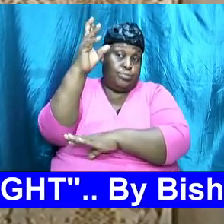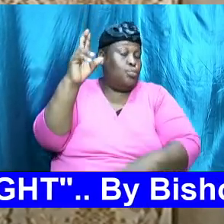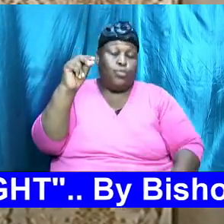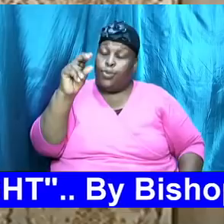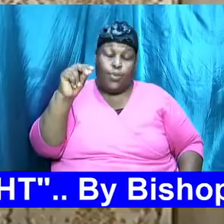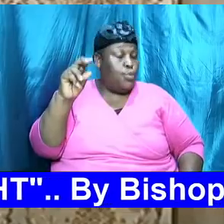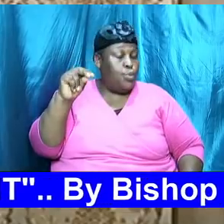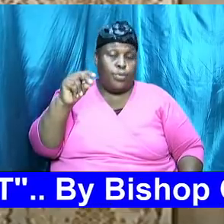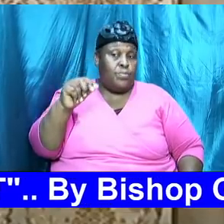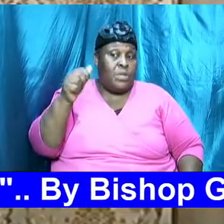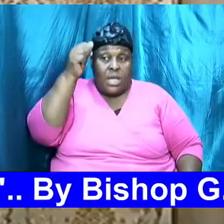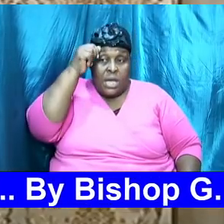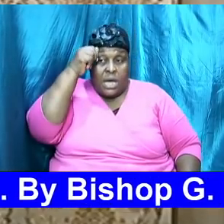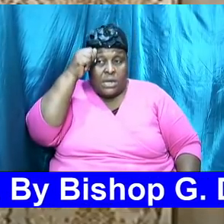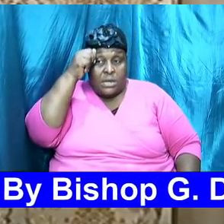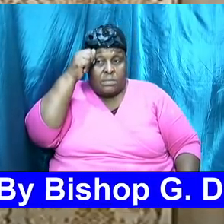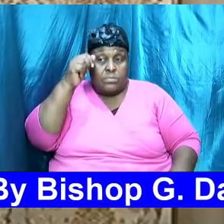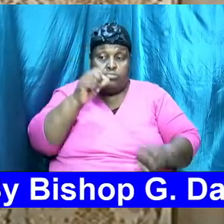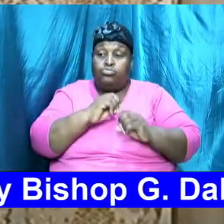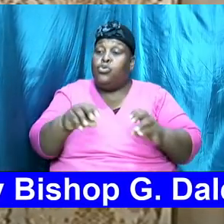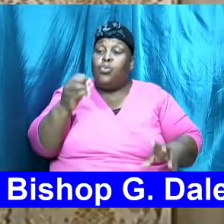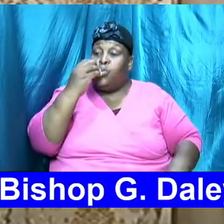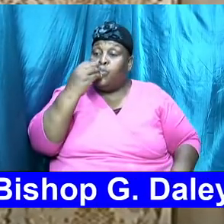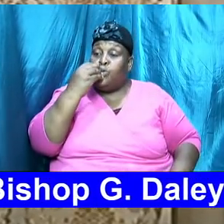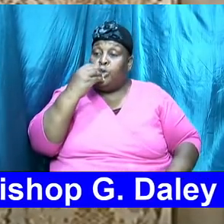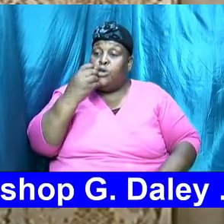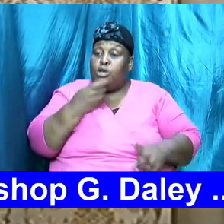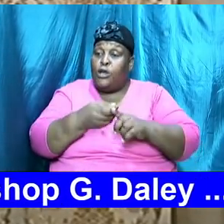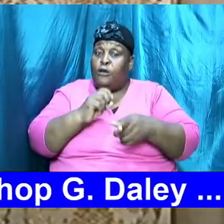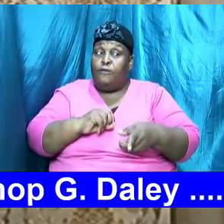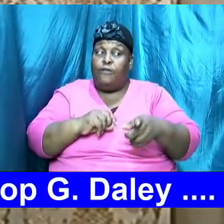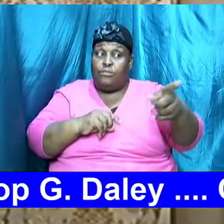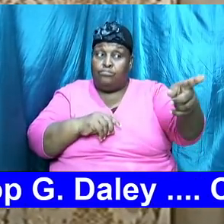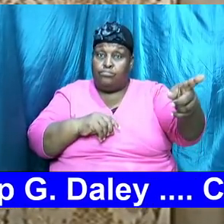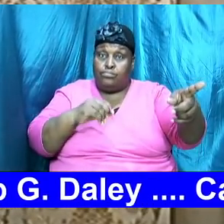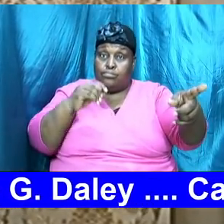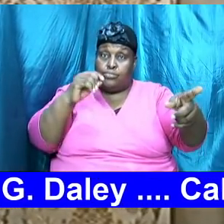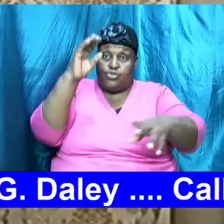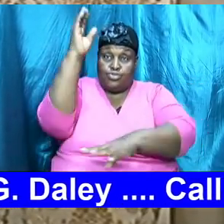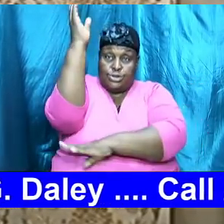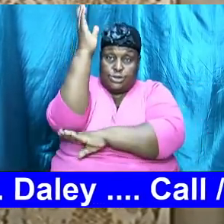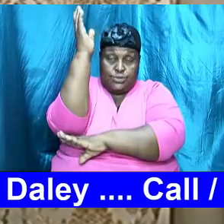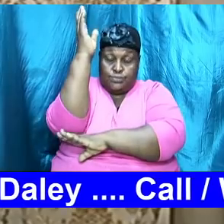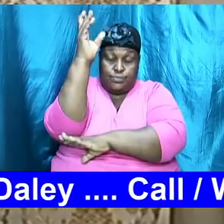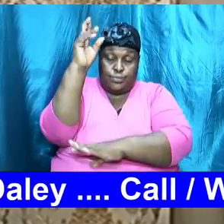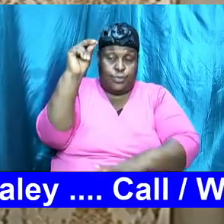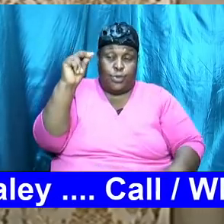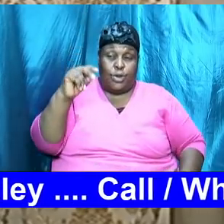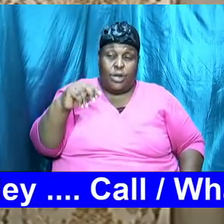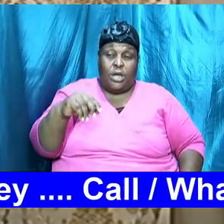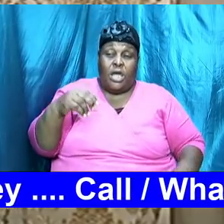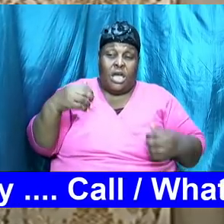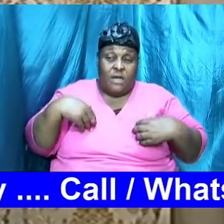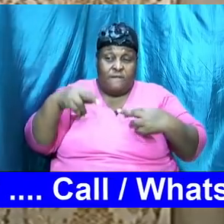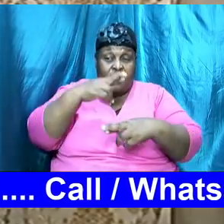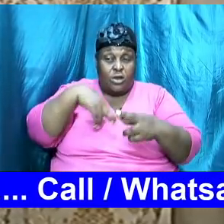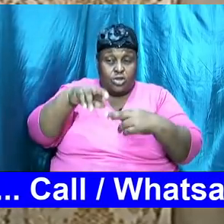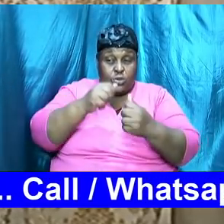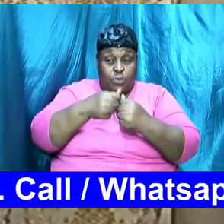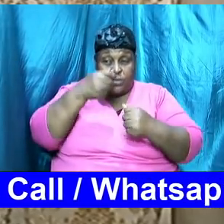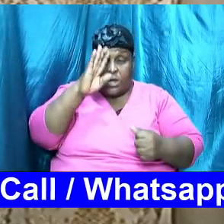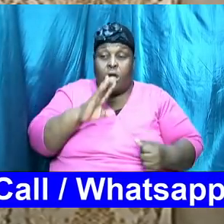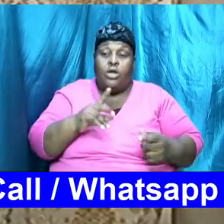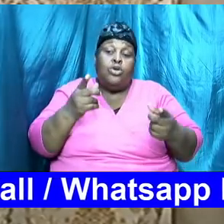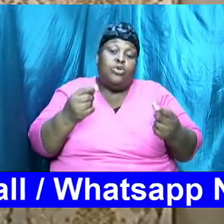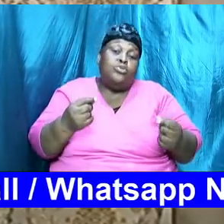Adam didn't eat from it he had fellowship with God he did his work in terms of